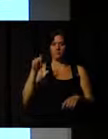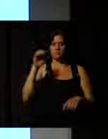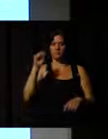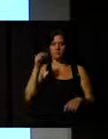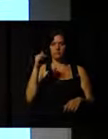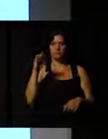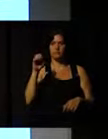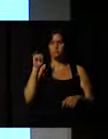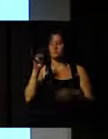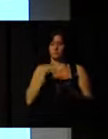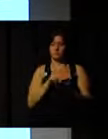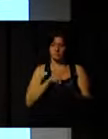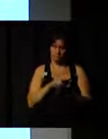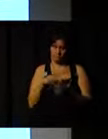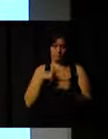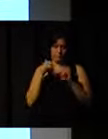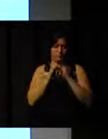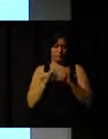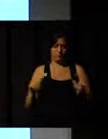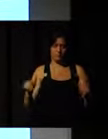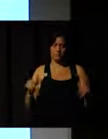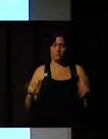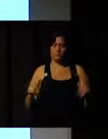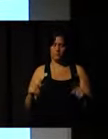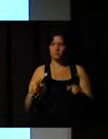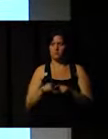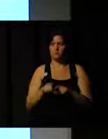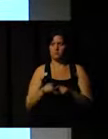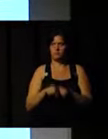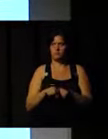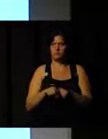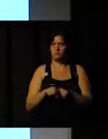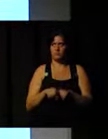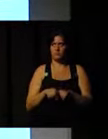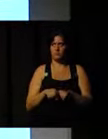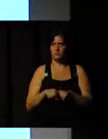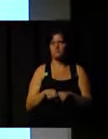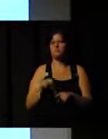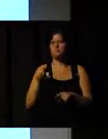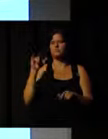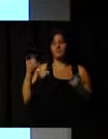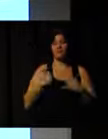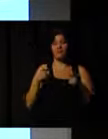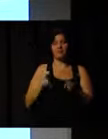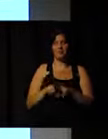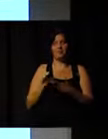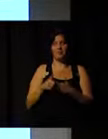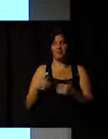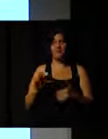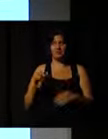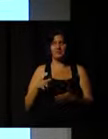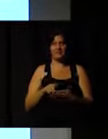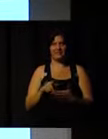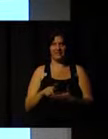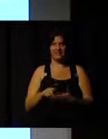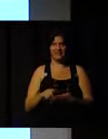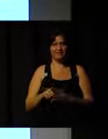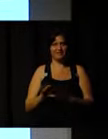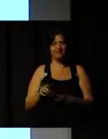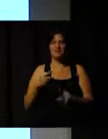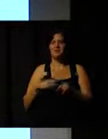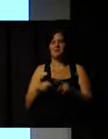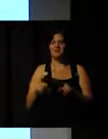If it's true what I'm saying, and please say yes, it's true. We have a big challenge.